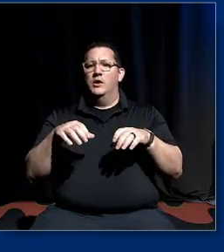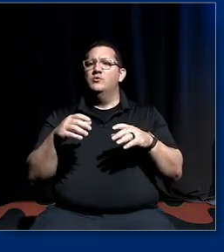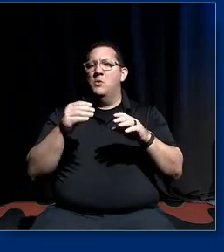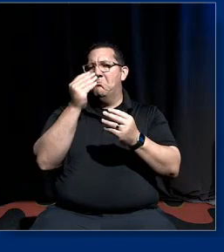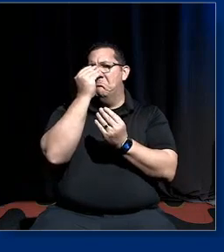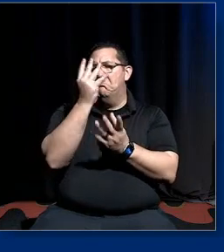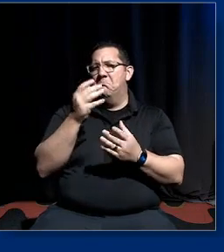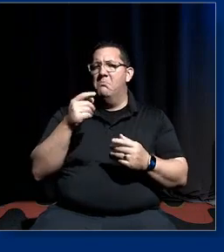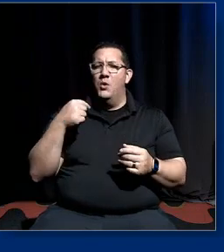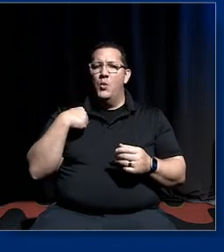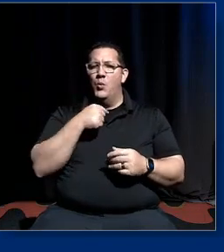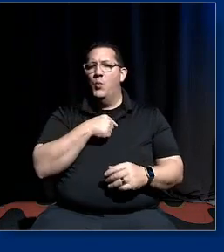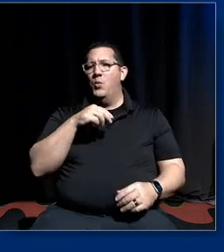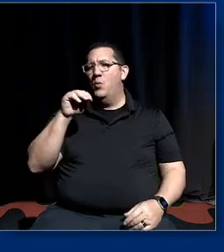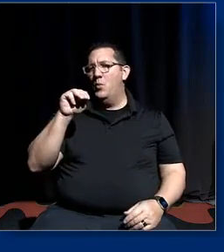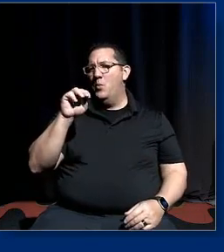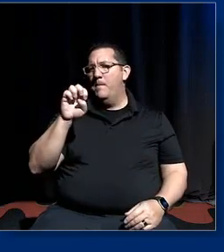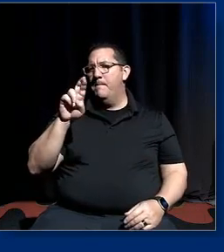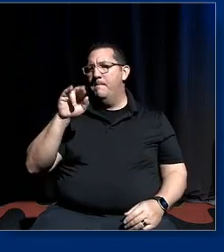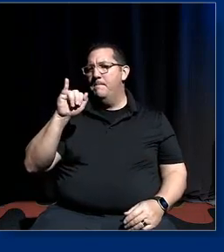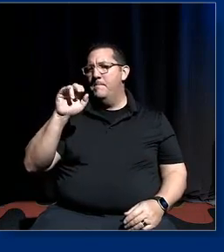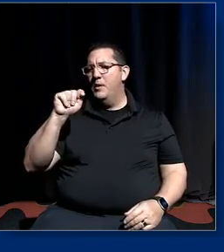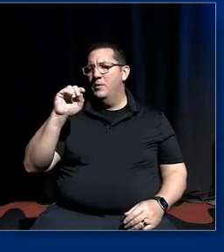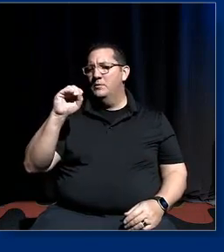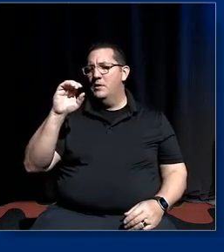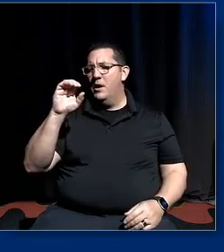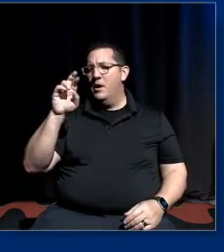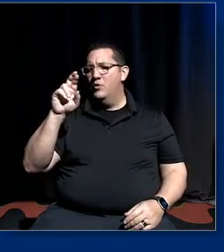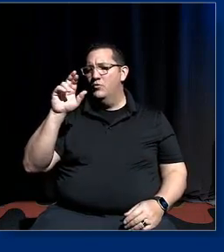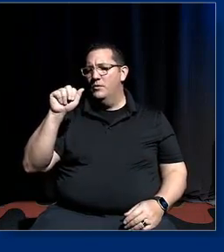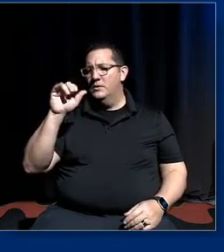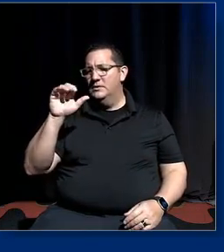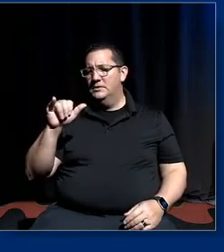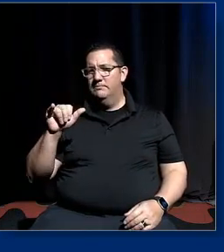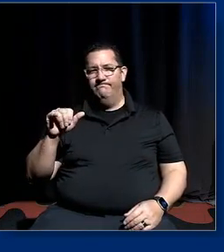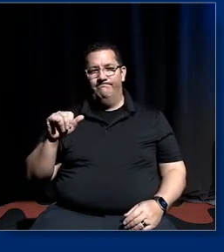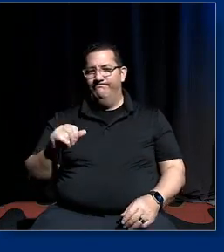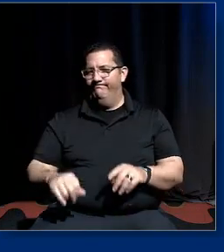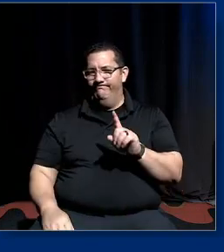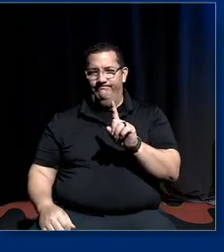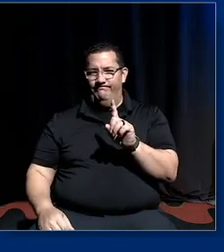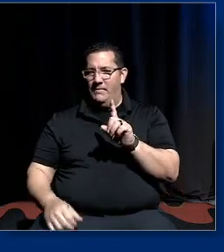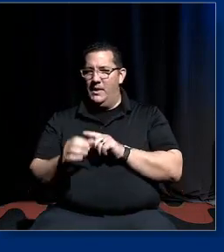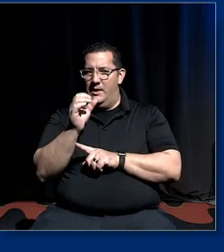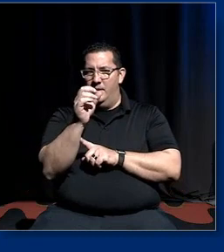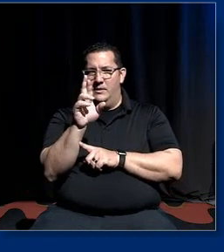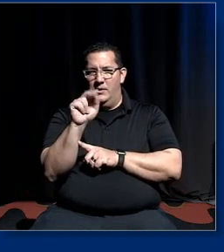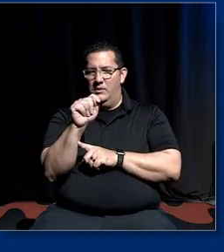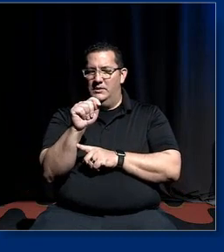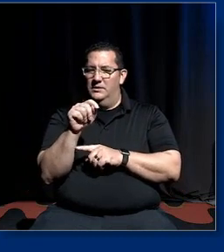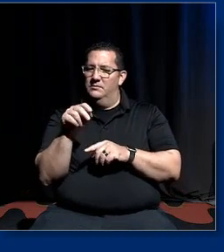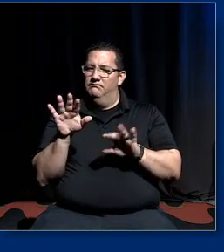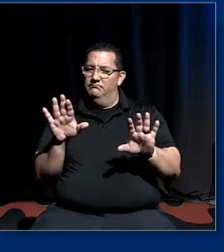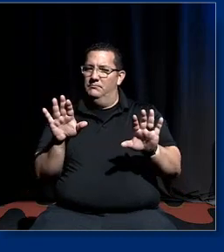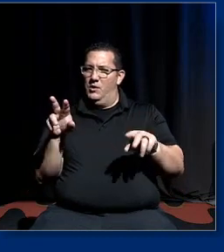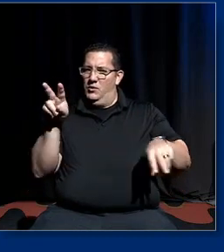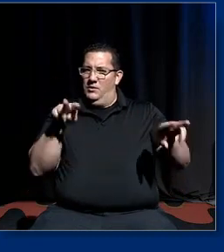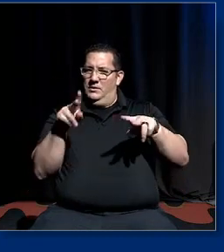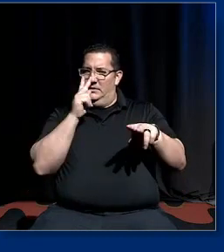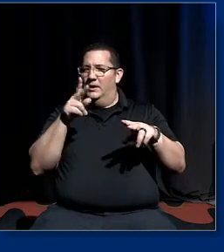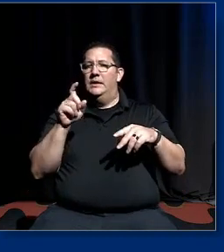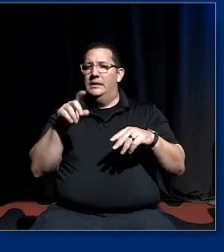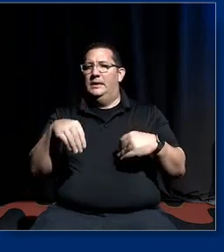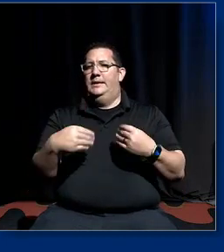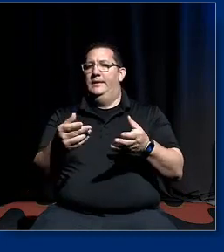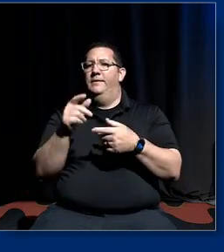um so crt gave just this set of fantastic tools with which to not just